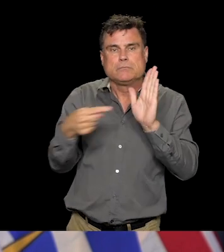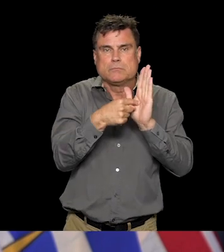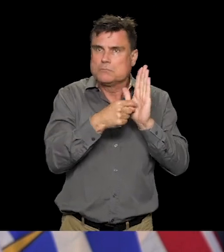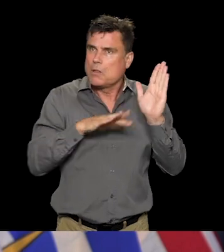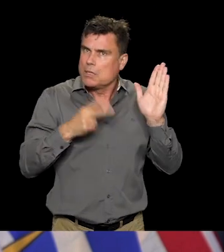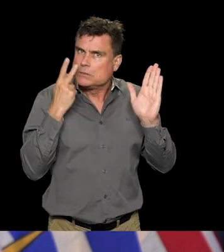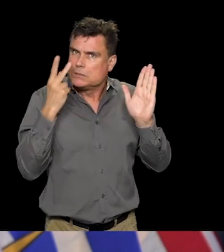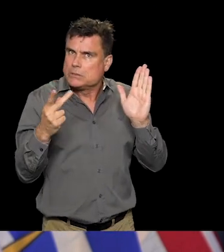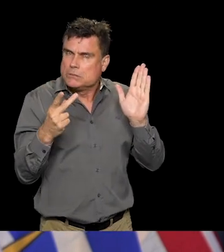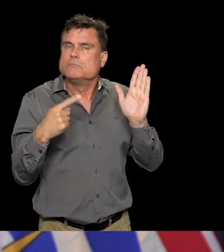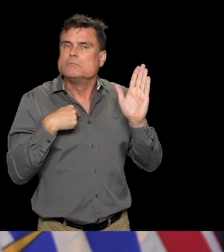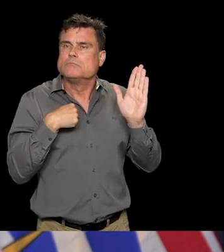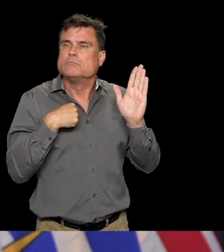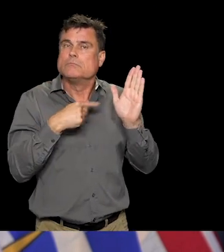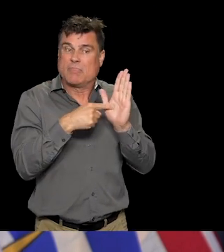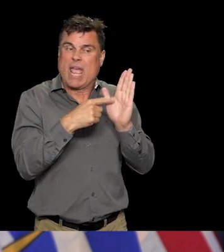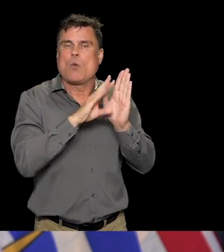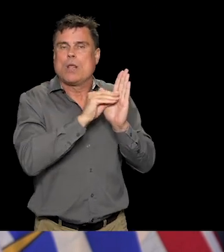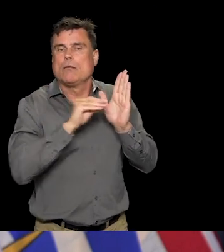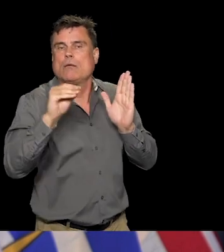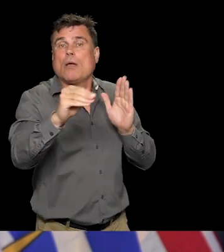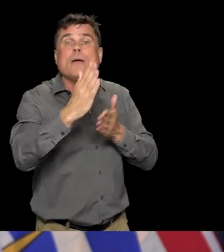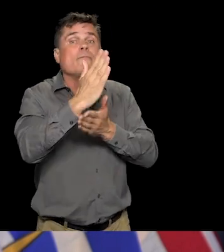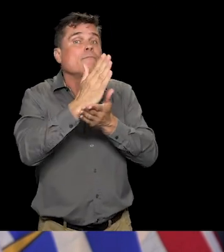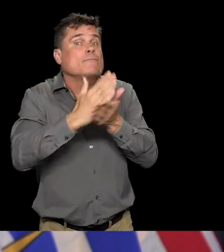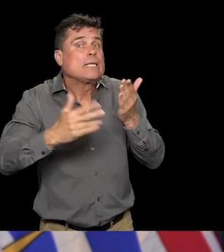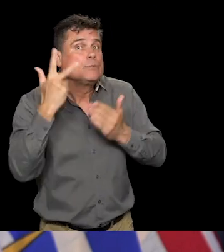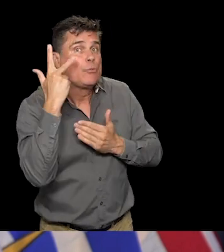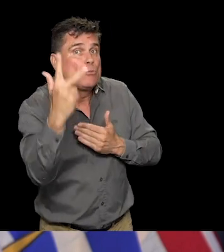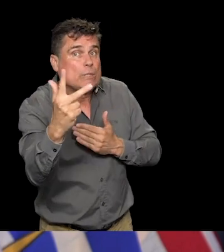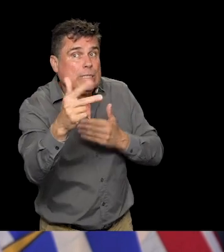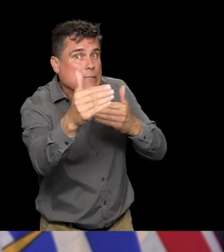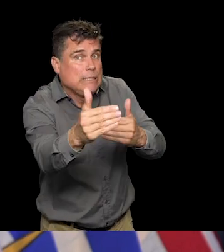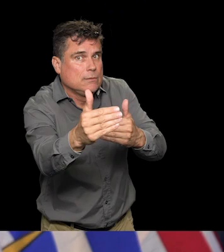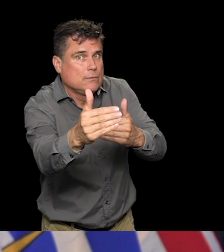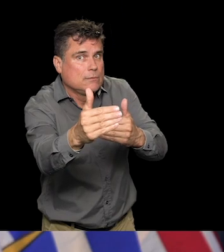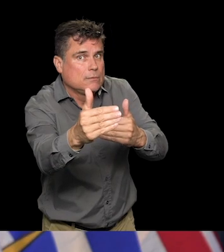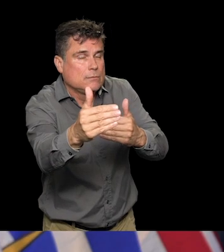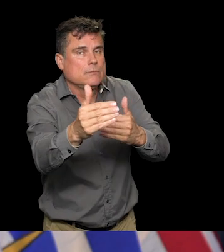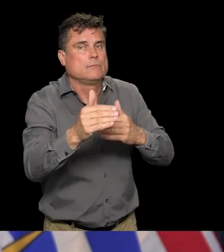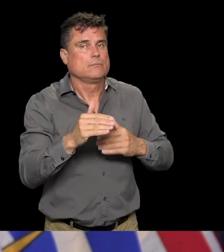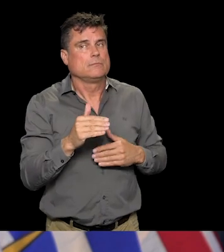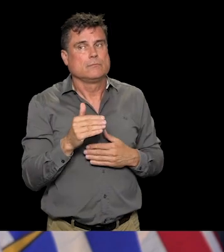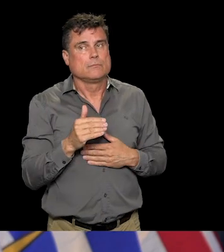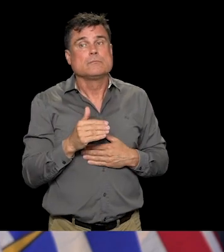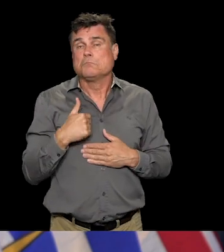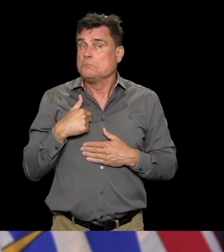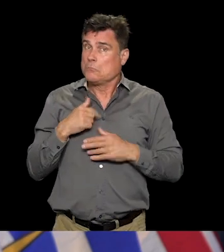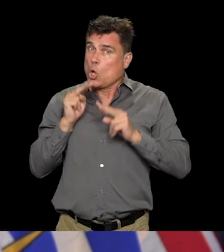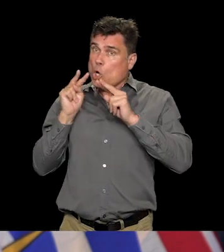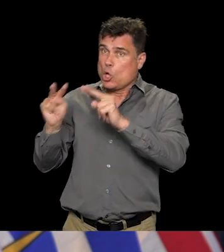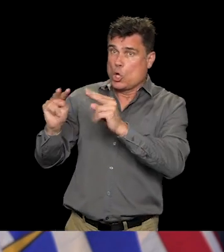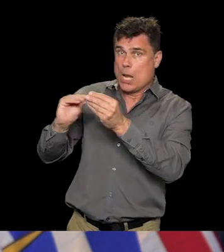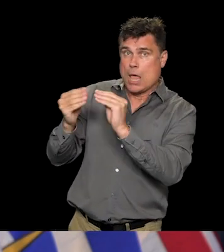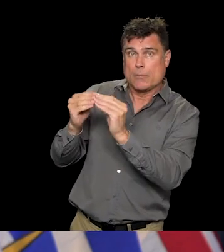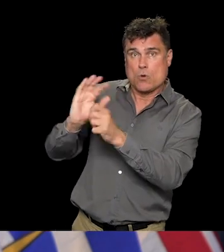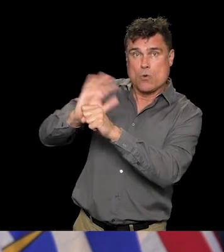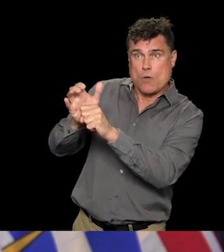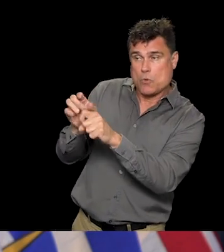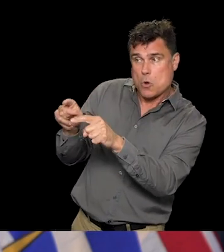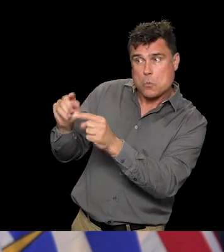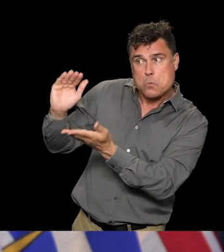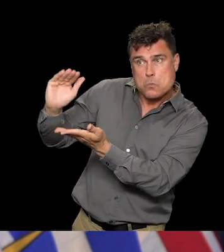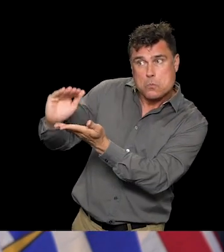we were not there yet. We're still in our second incubation period. But, you know, as we see, the numbers are looking relatively good. So that's a